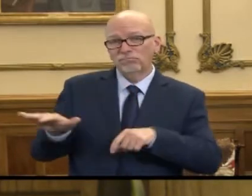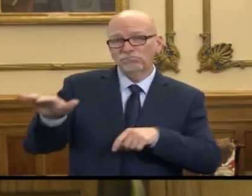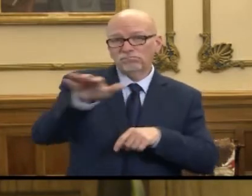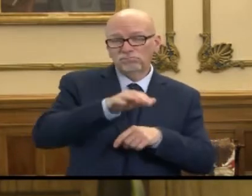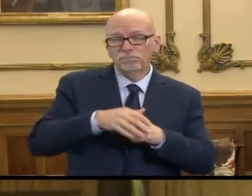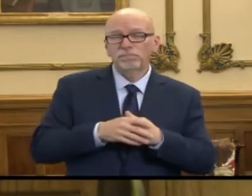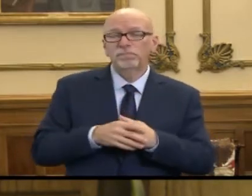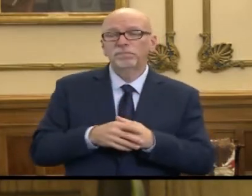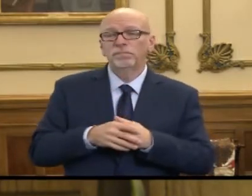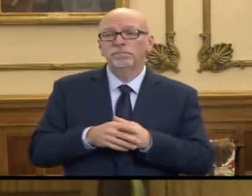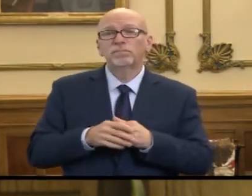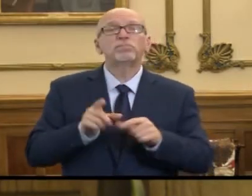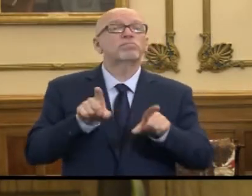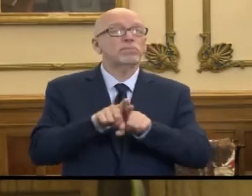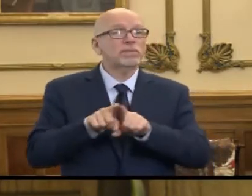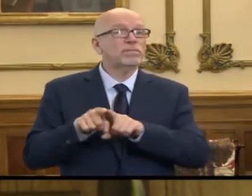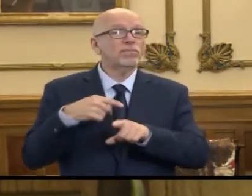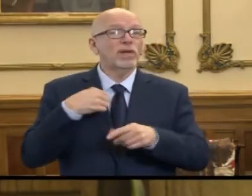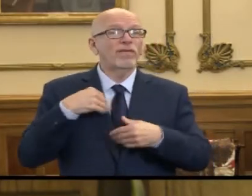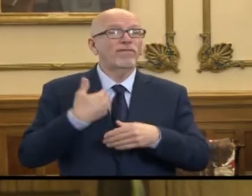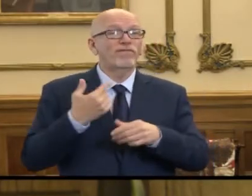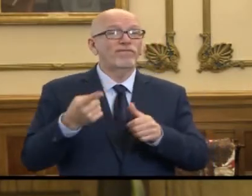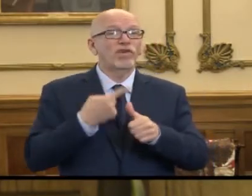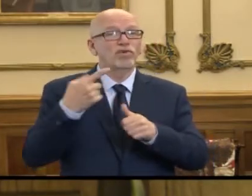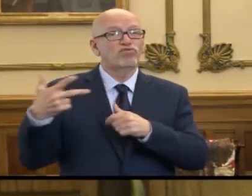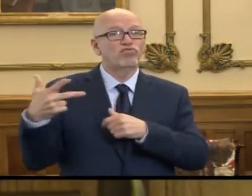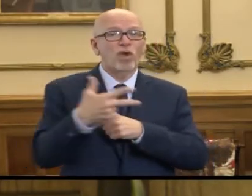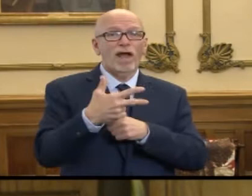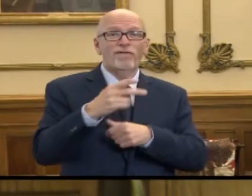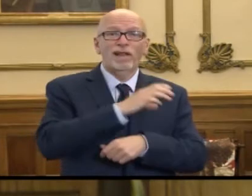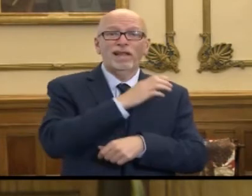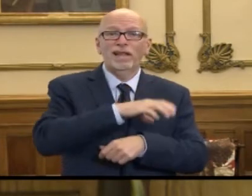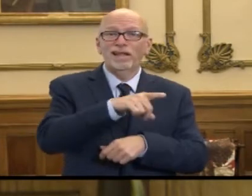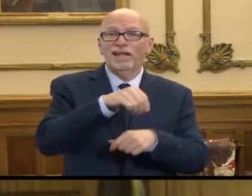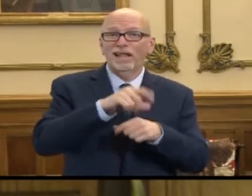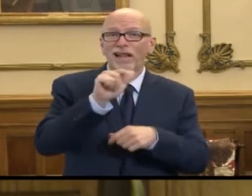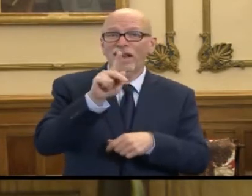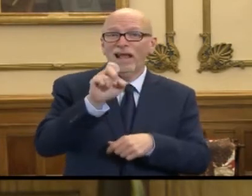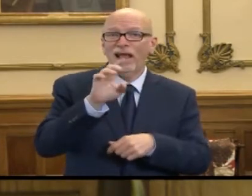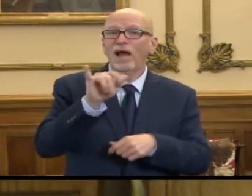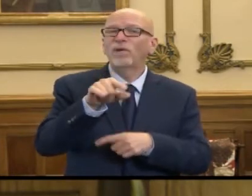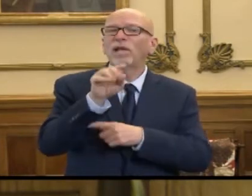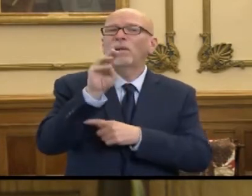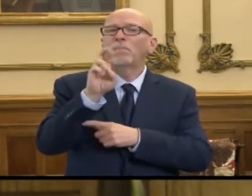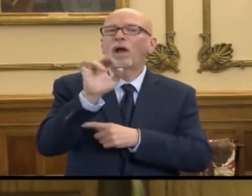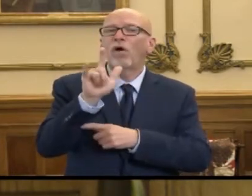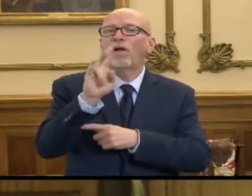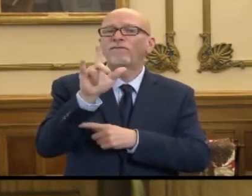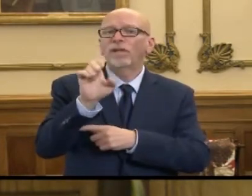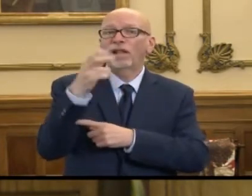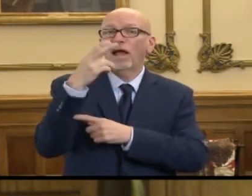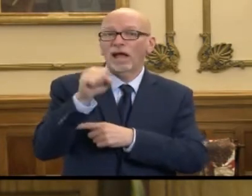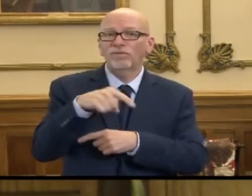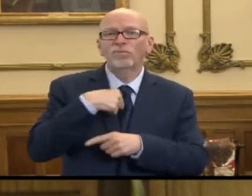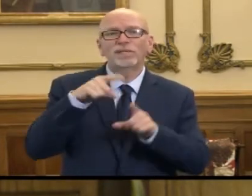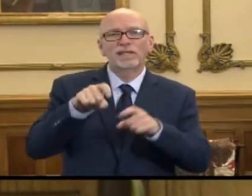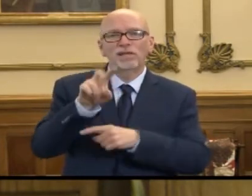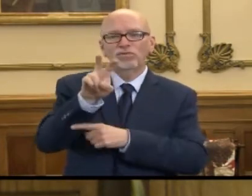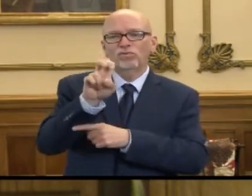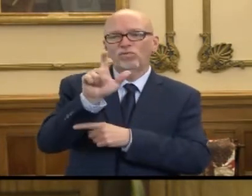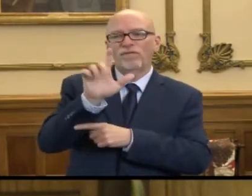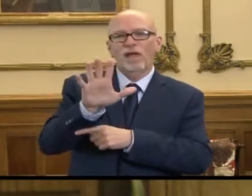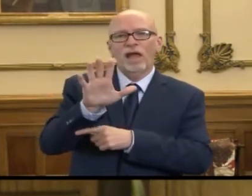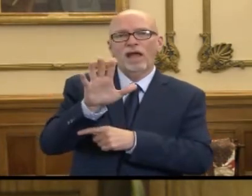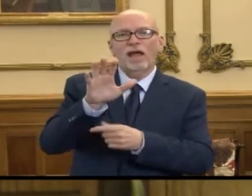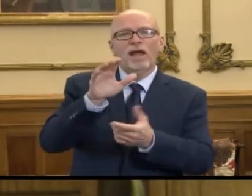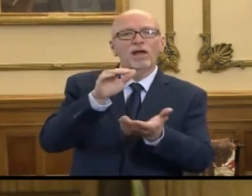In addition, we held our first drive-thru clinic in Lake County at Maryville High School and tested in the first day 225 healthcare